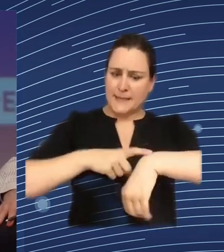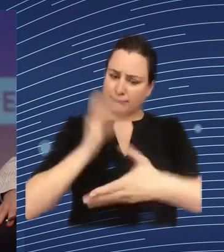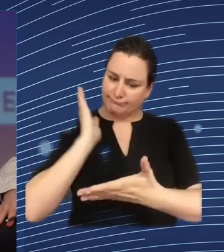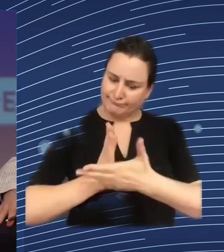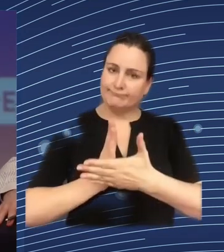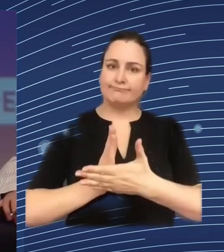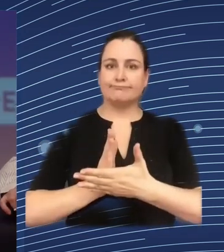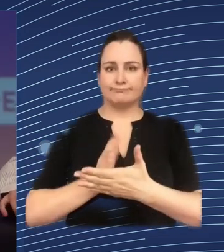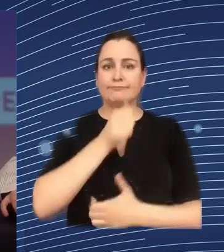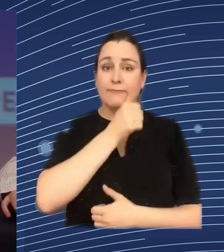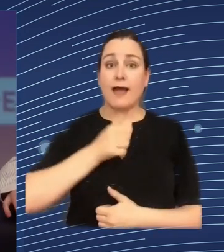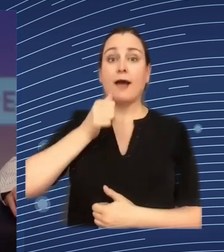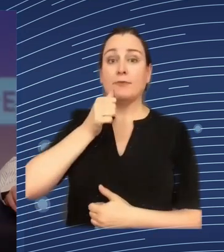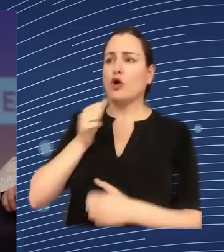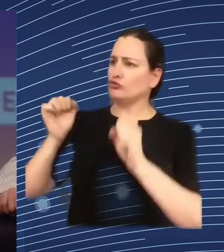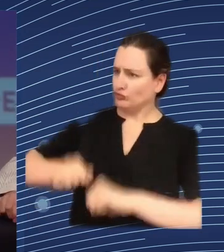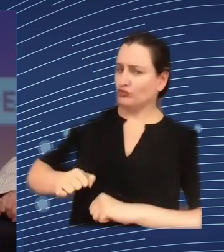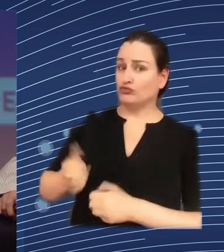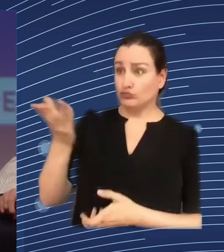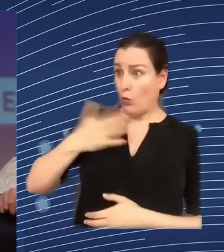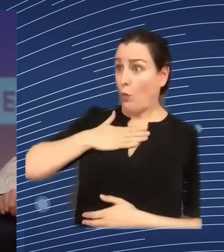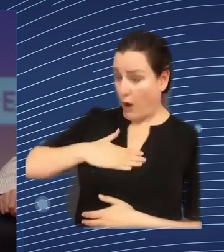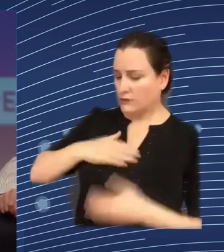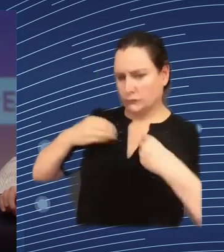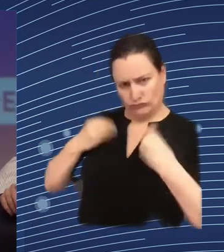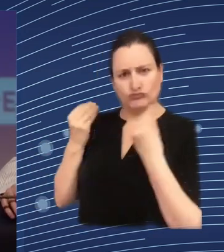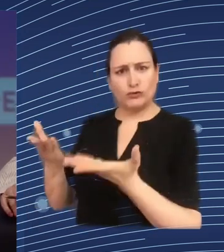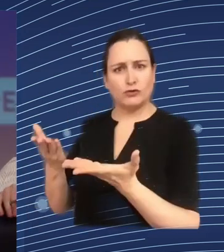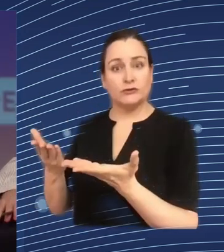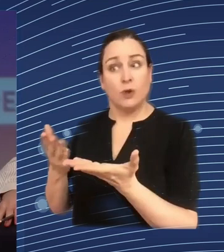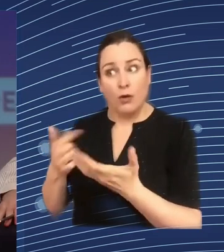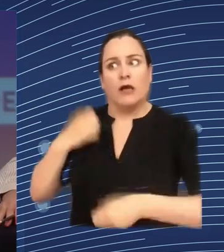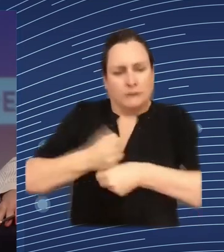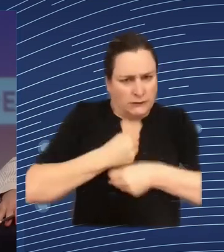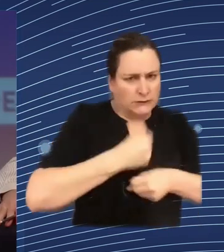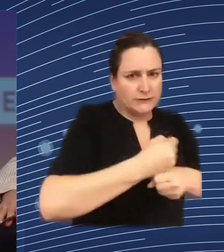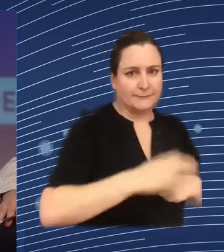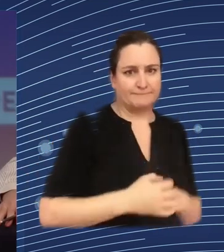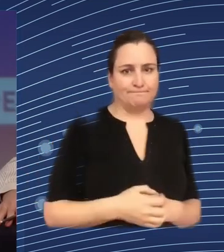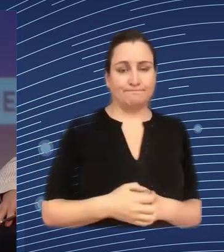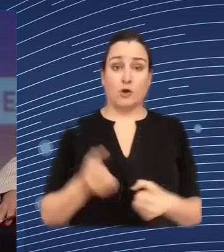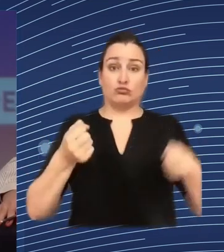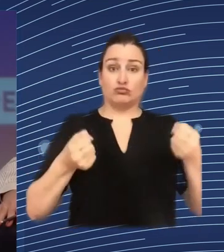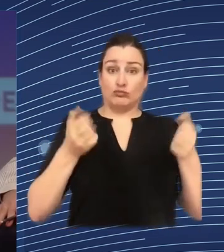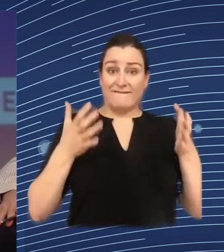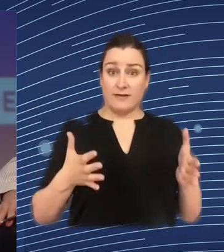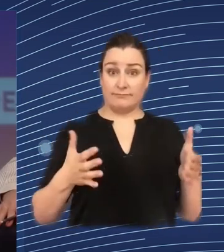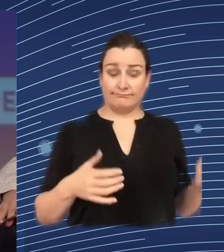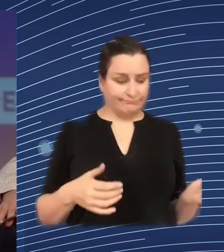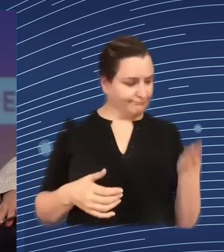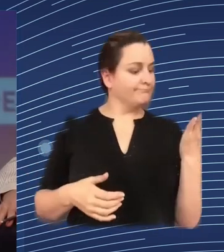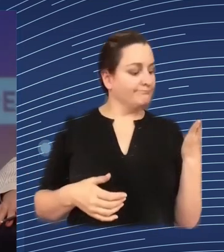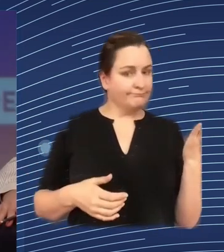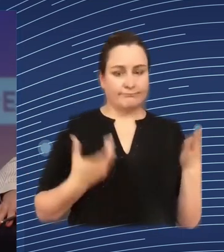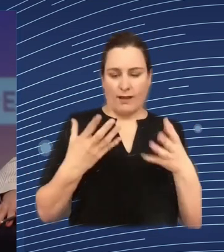for the ordered goods the employees use handheld scanners to document each of their